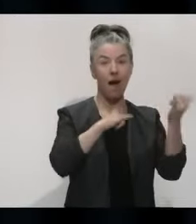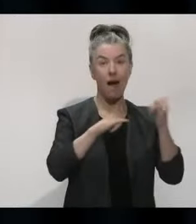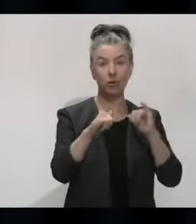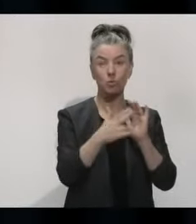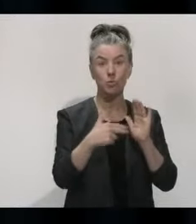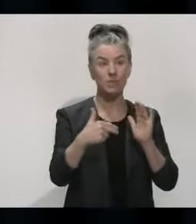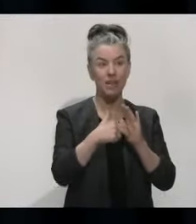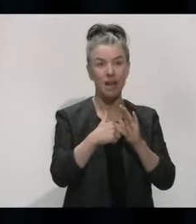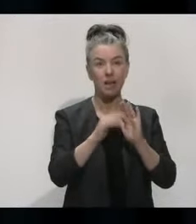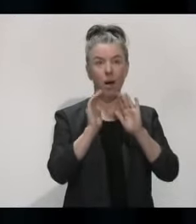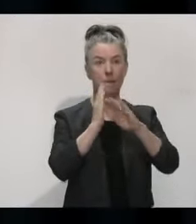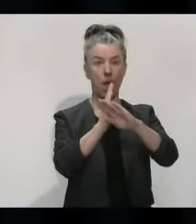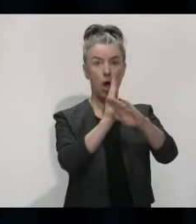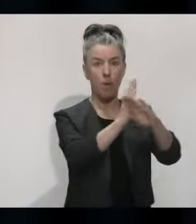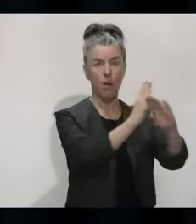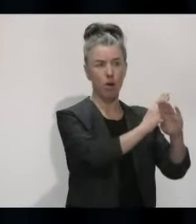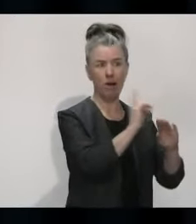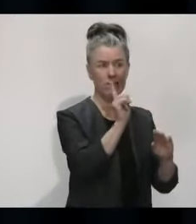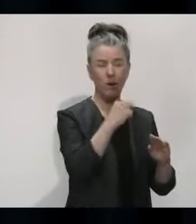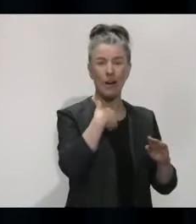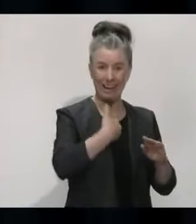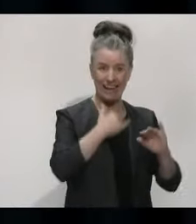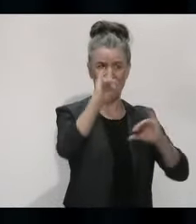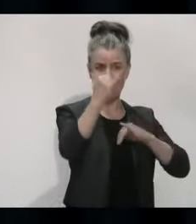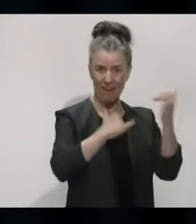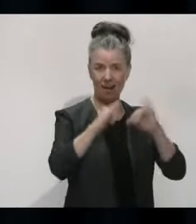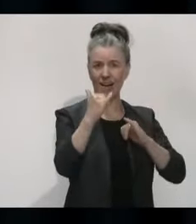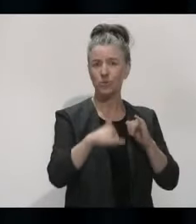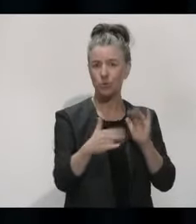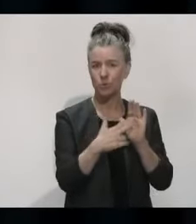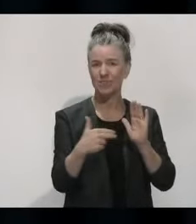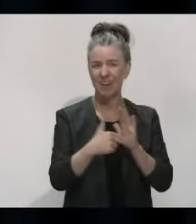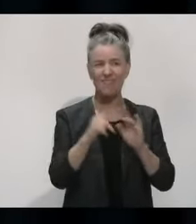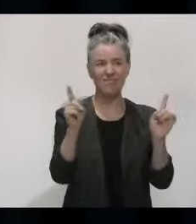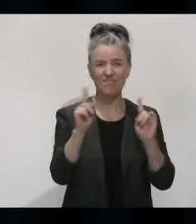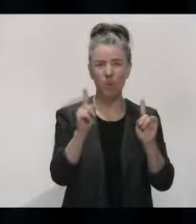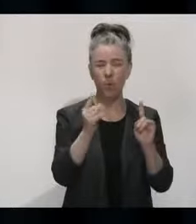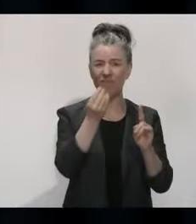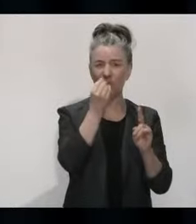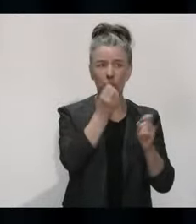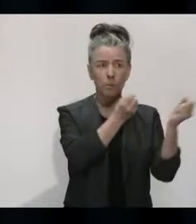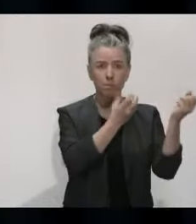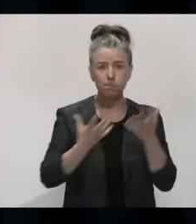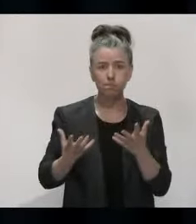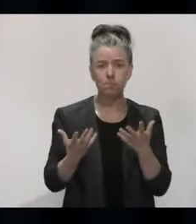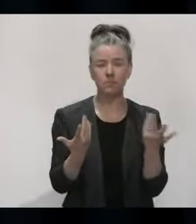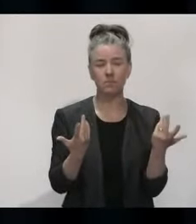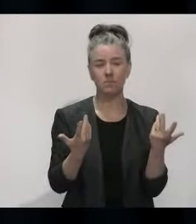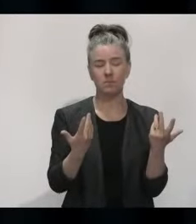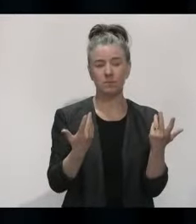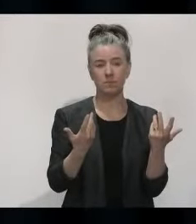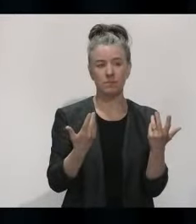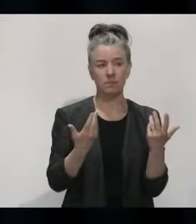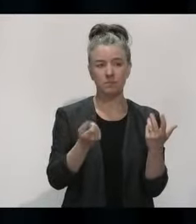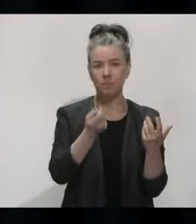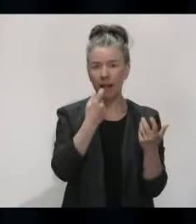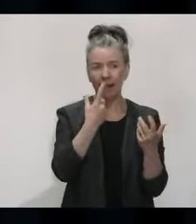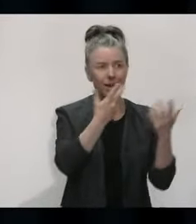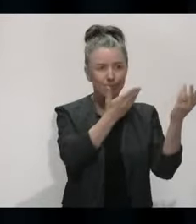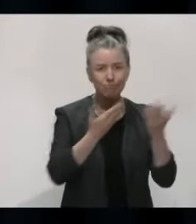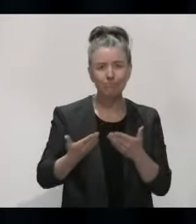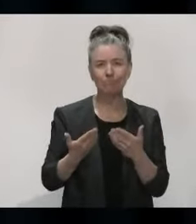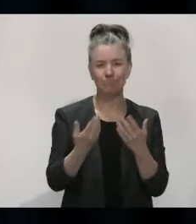inadvertently. We actually need flights to be coming in and out of New Zealand for, you know, for freight. We get our medical supplies through air freight.